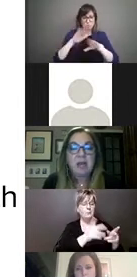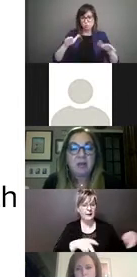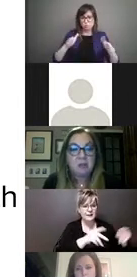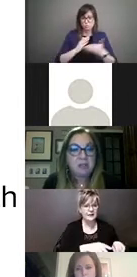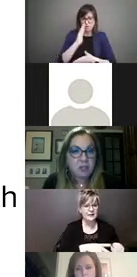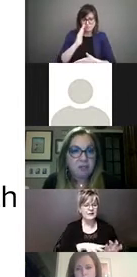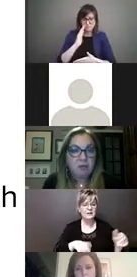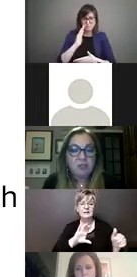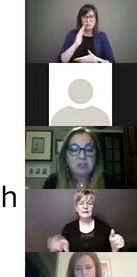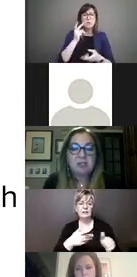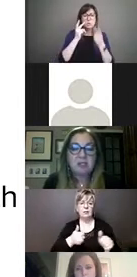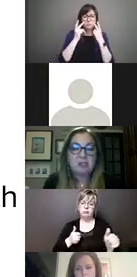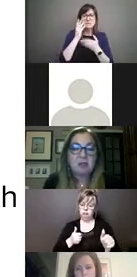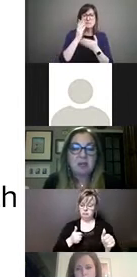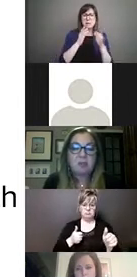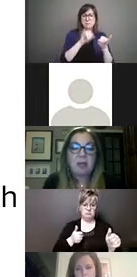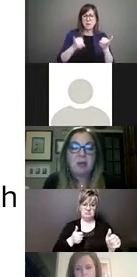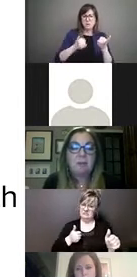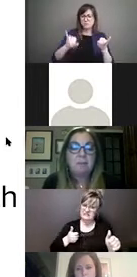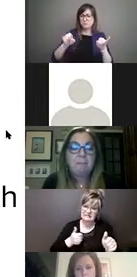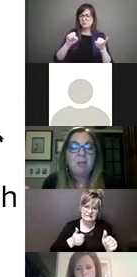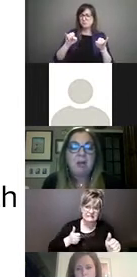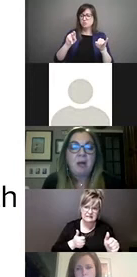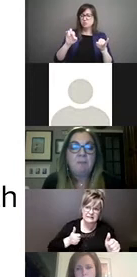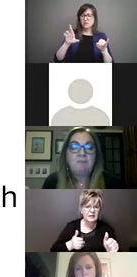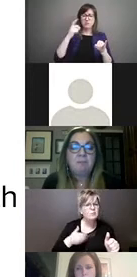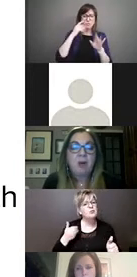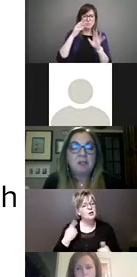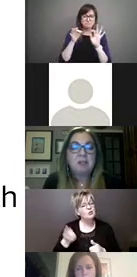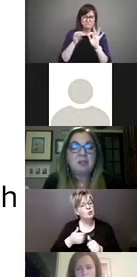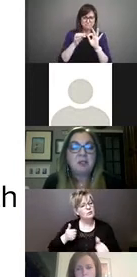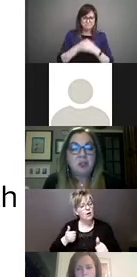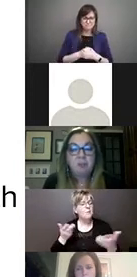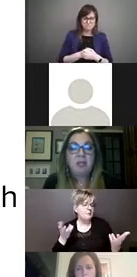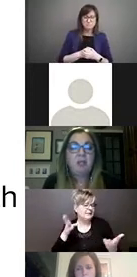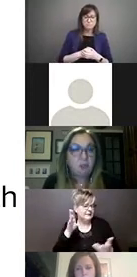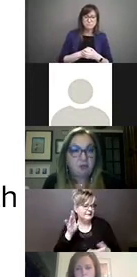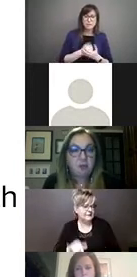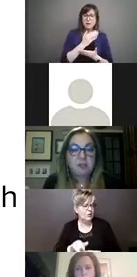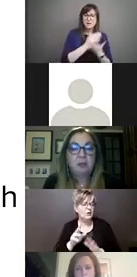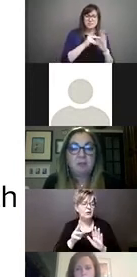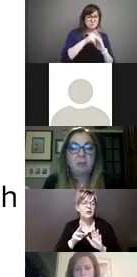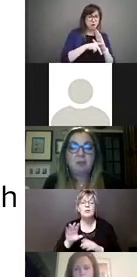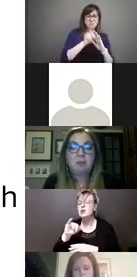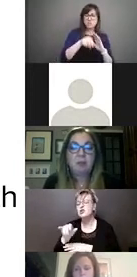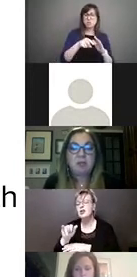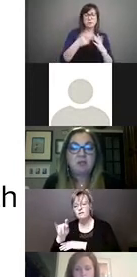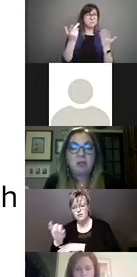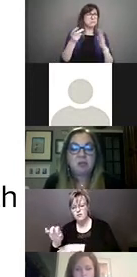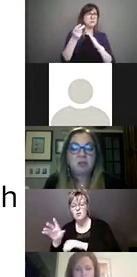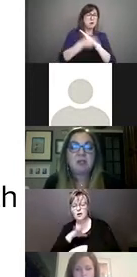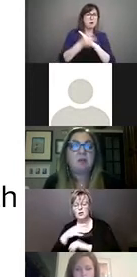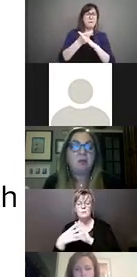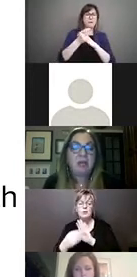some patterns that Jennifer just described as well. Policies that should be universal, but with progressive